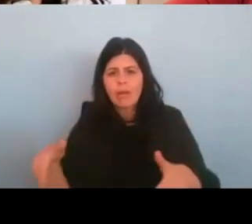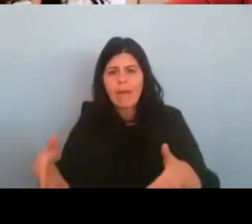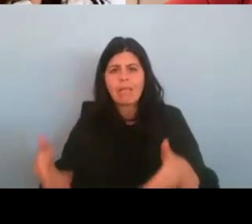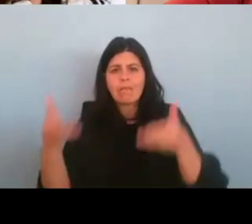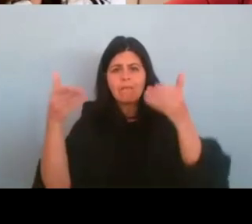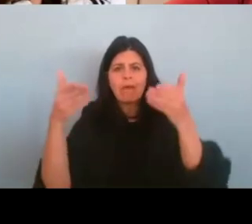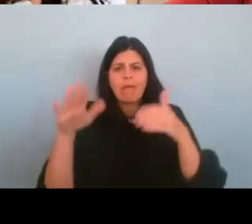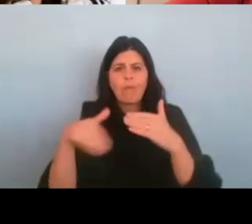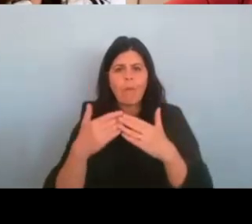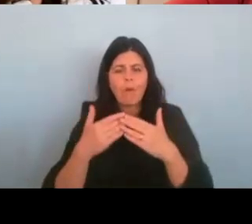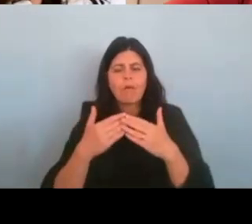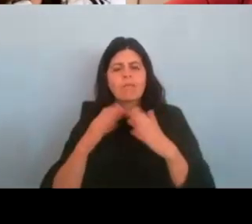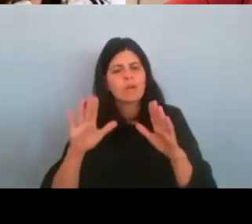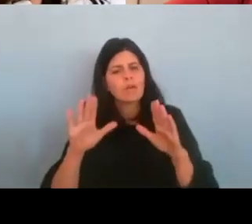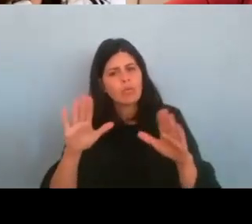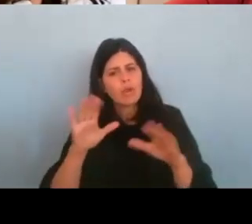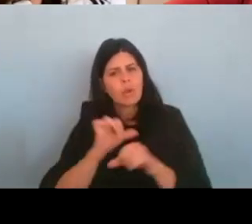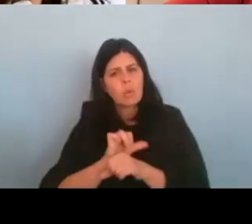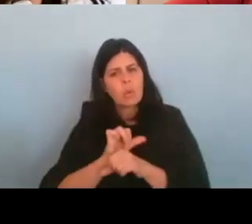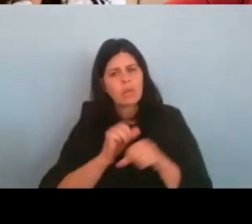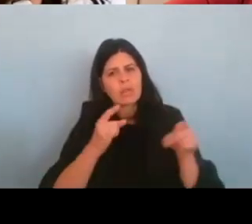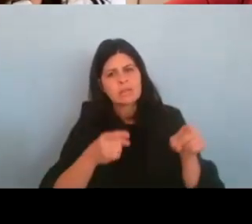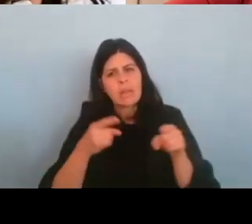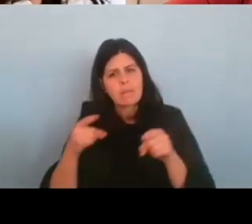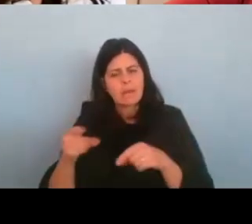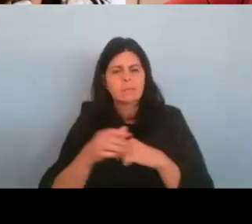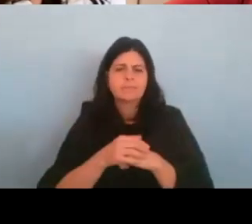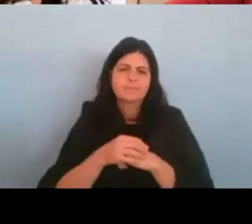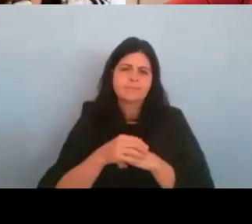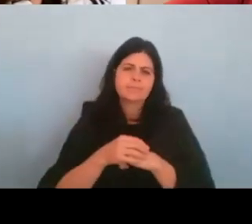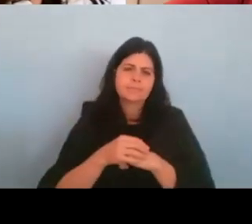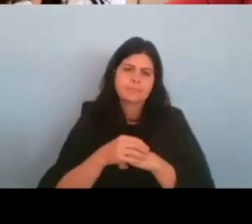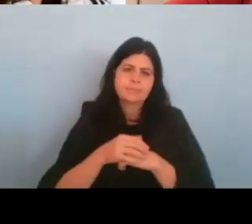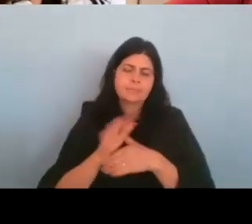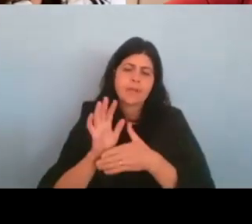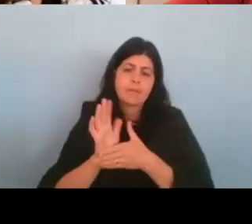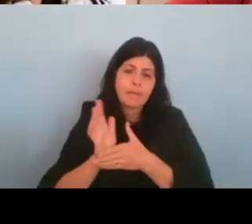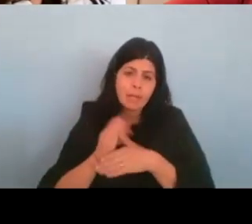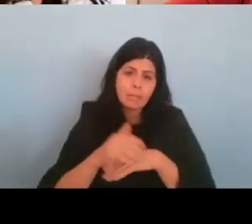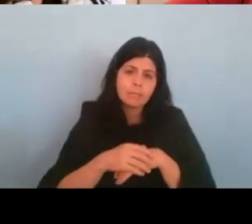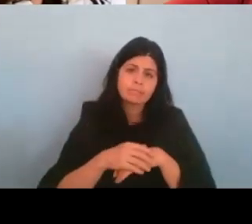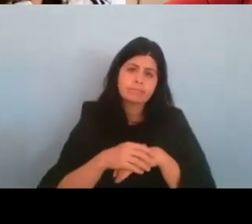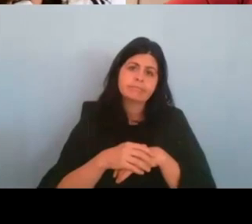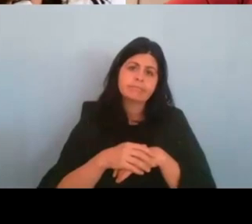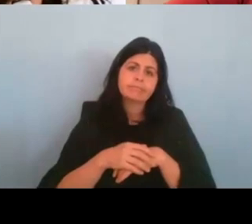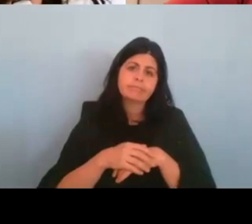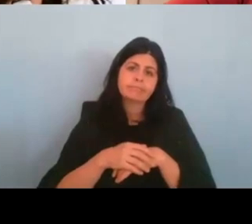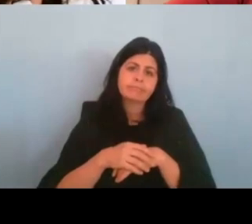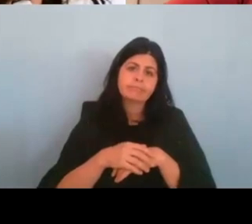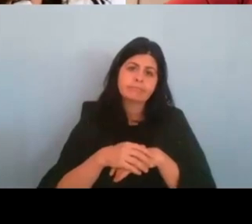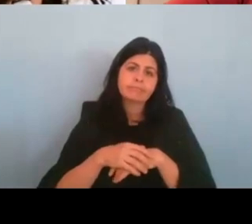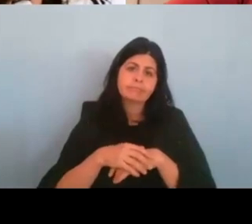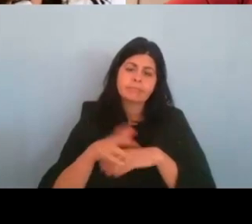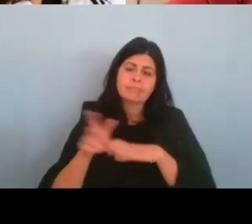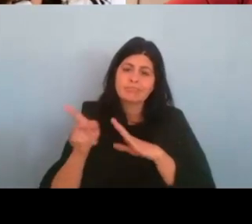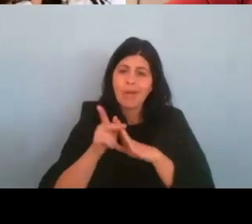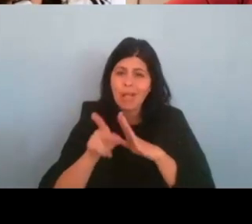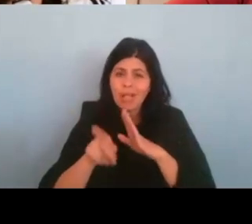happening in, in film, in policy,